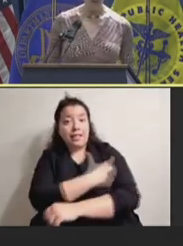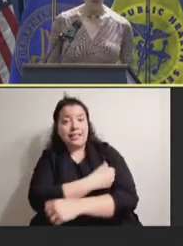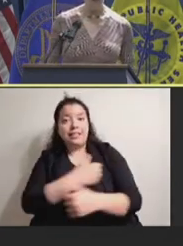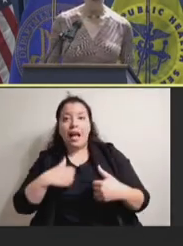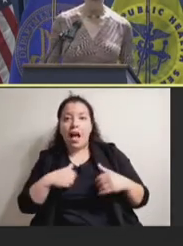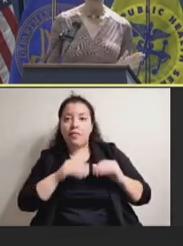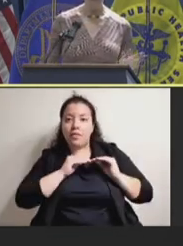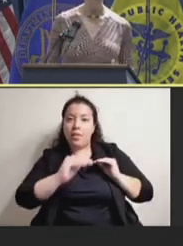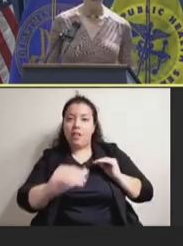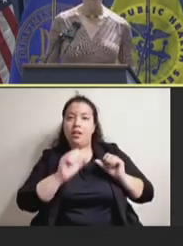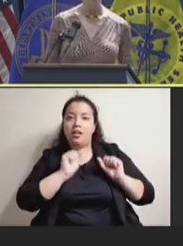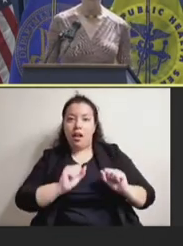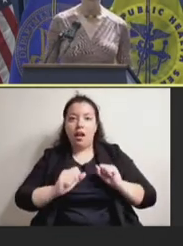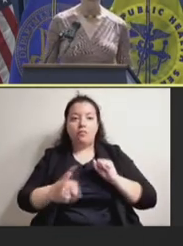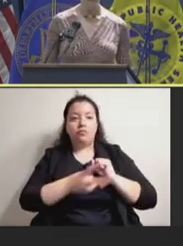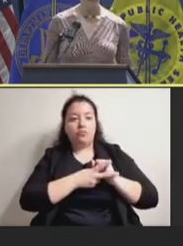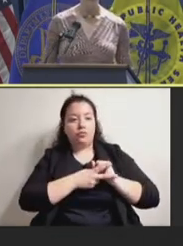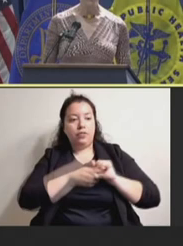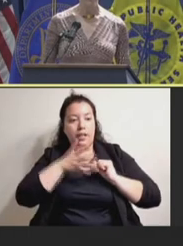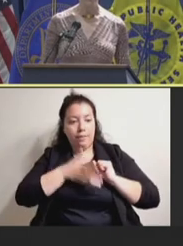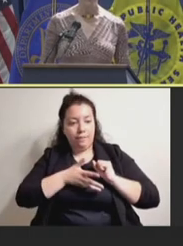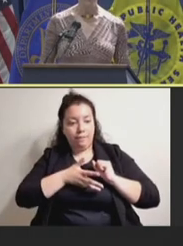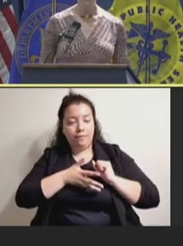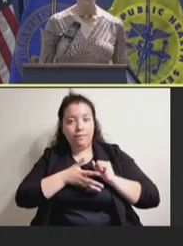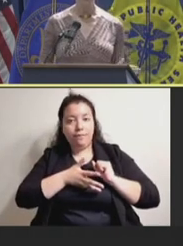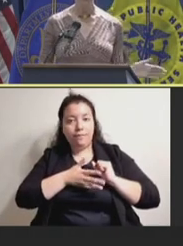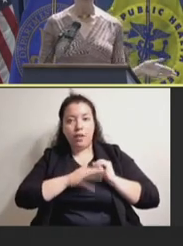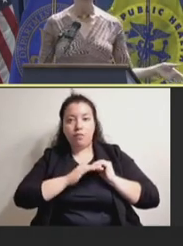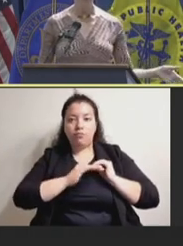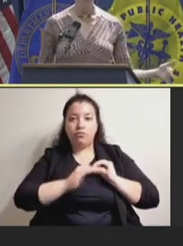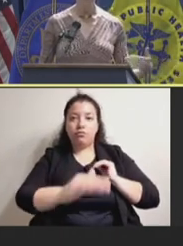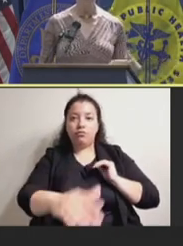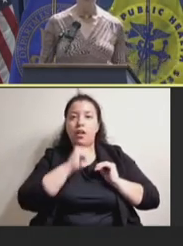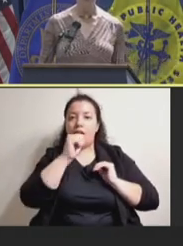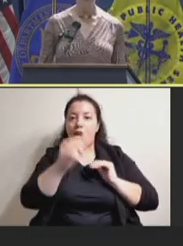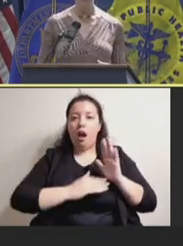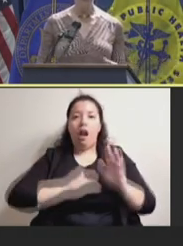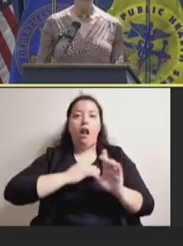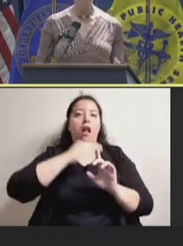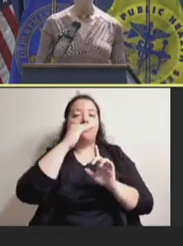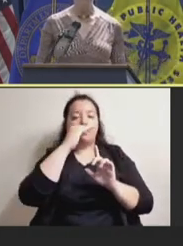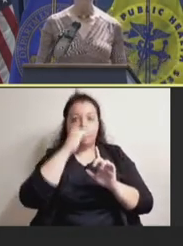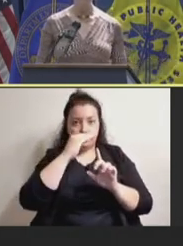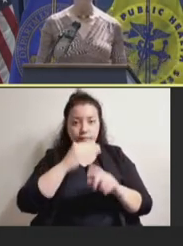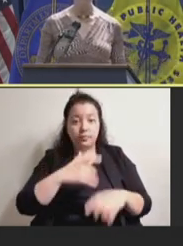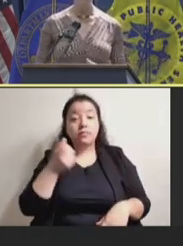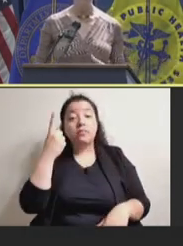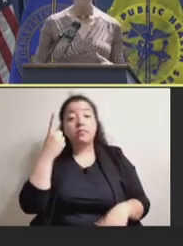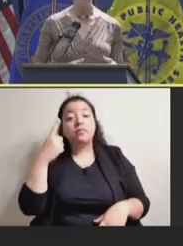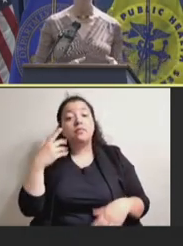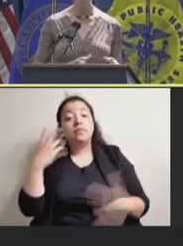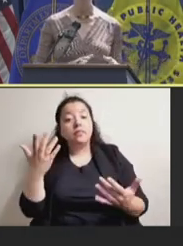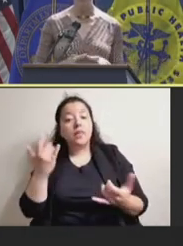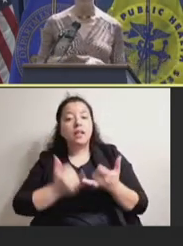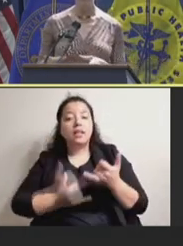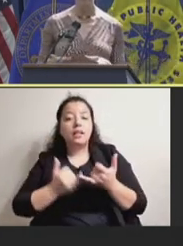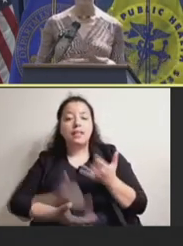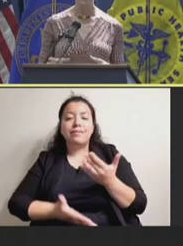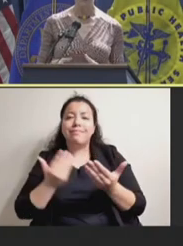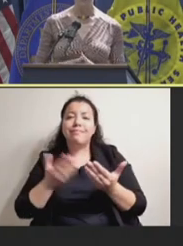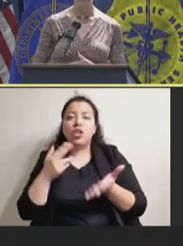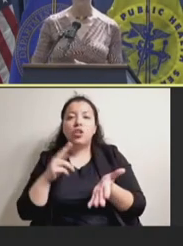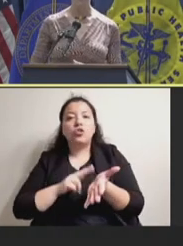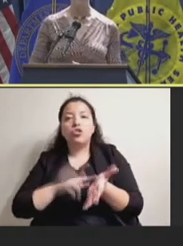And then, finally, just managing stock on hand. A nurse can look in a refrigerator and very easily see where her